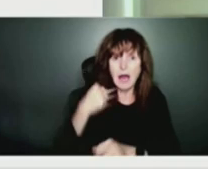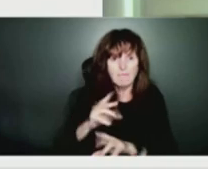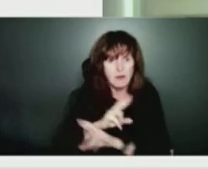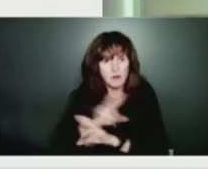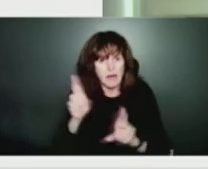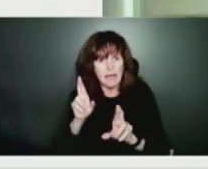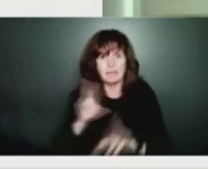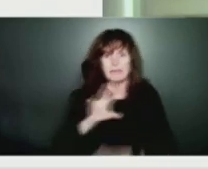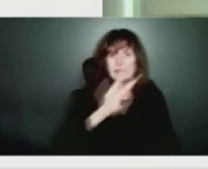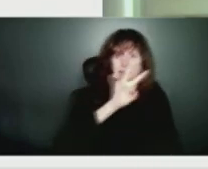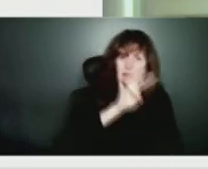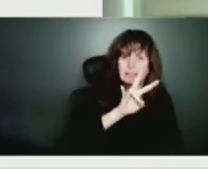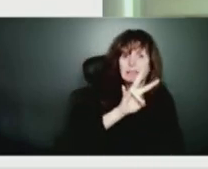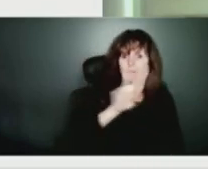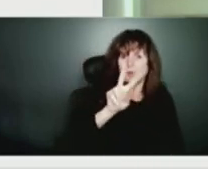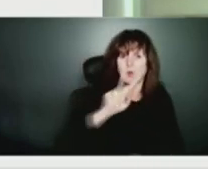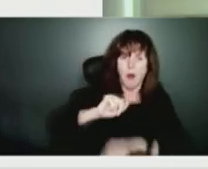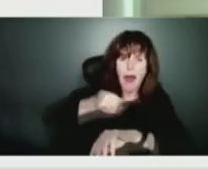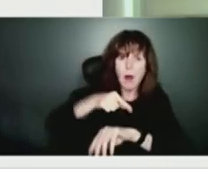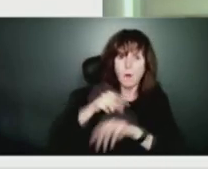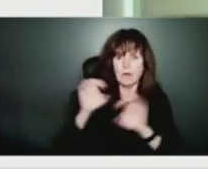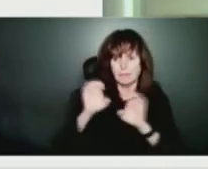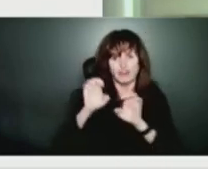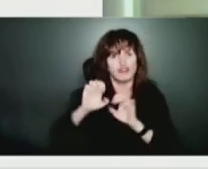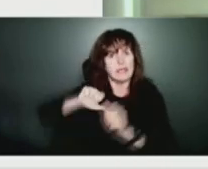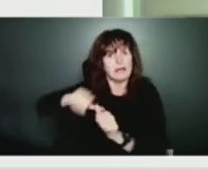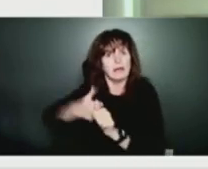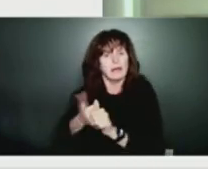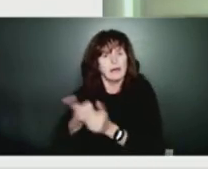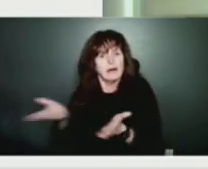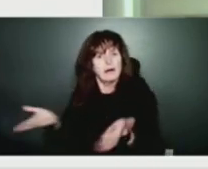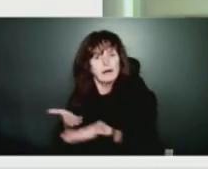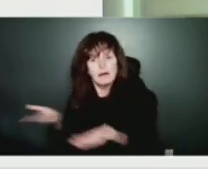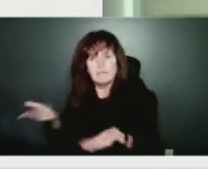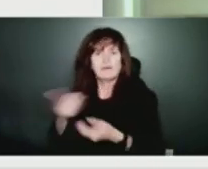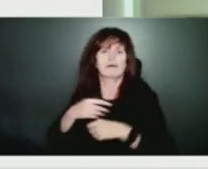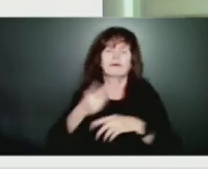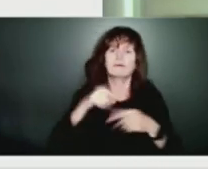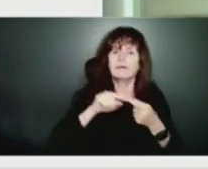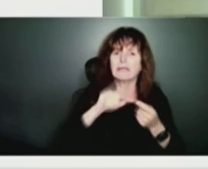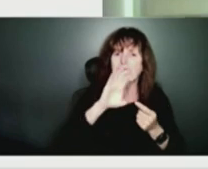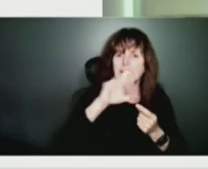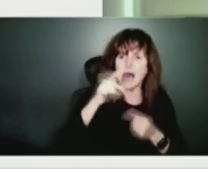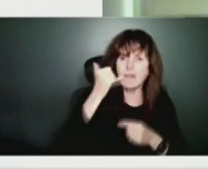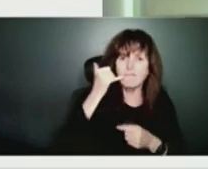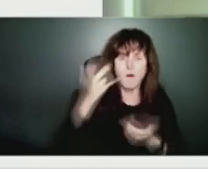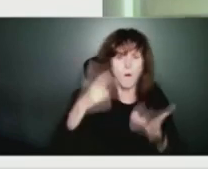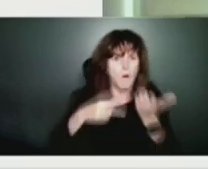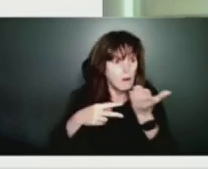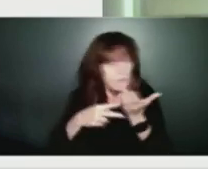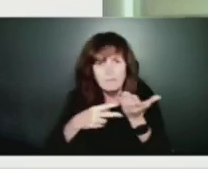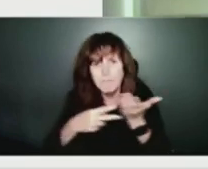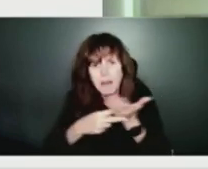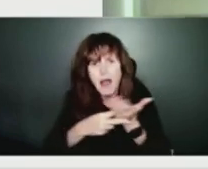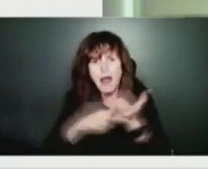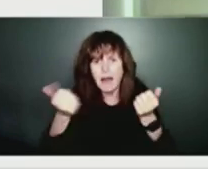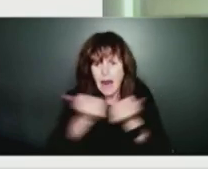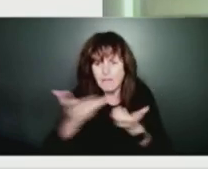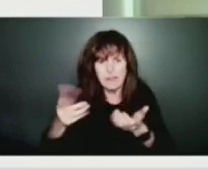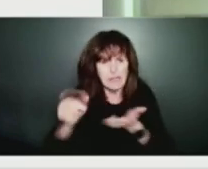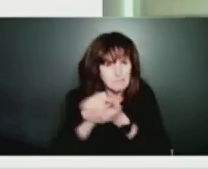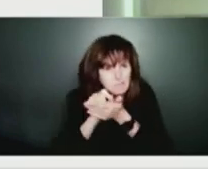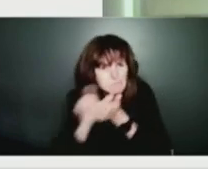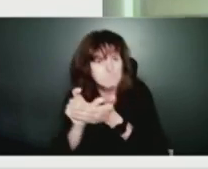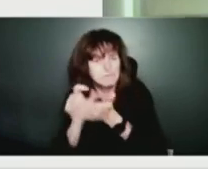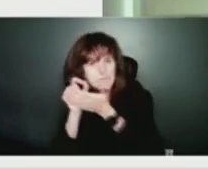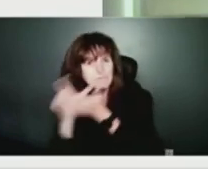and other devices just to ensure that you're as prepared as you can be to weather out this storm. And then also just remember to check in